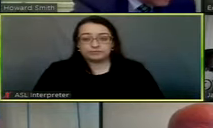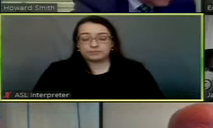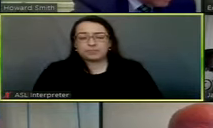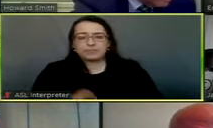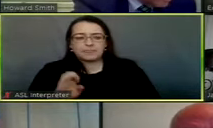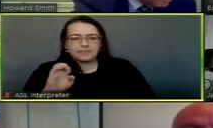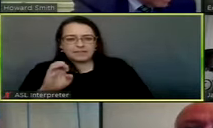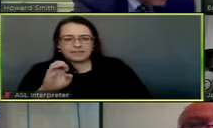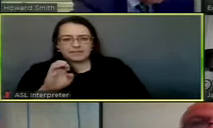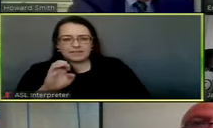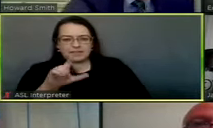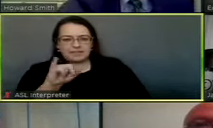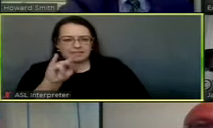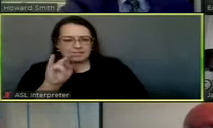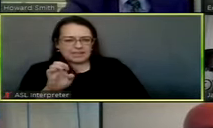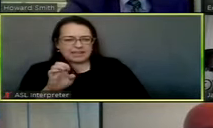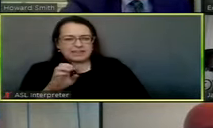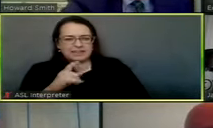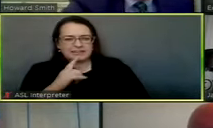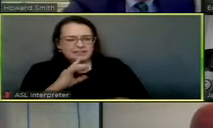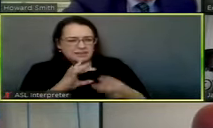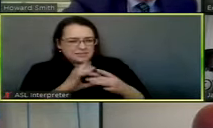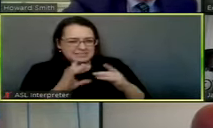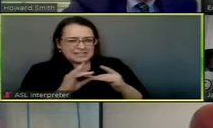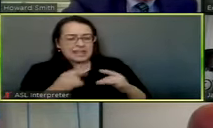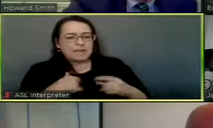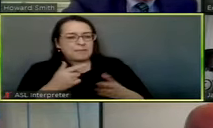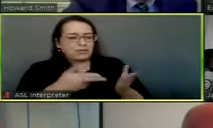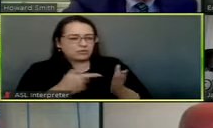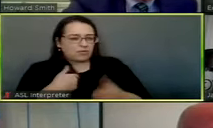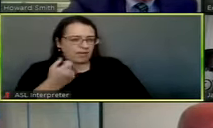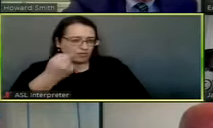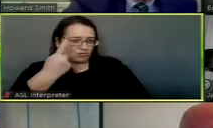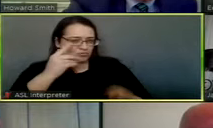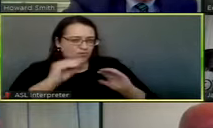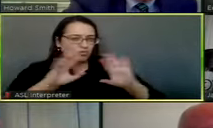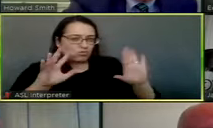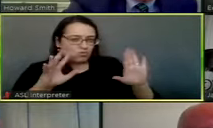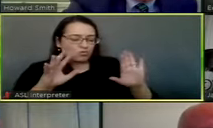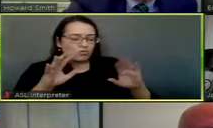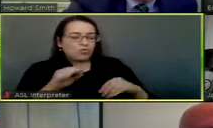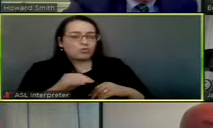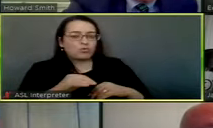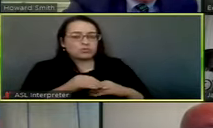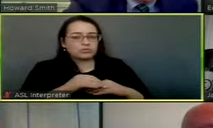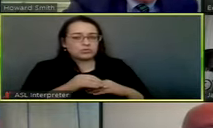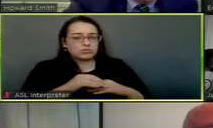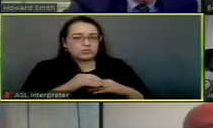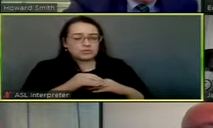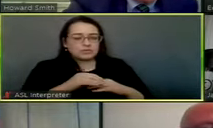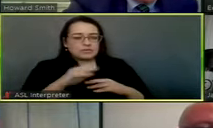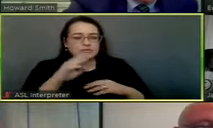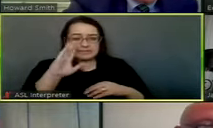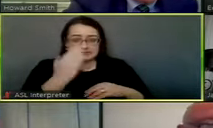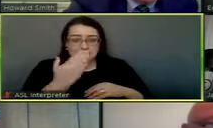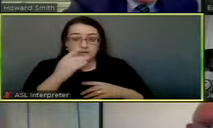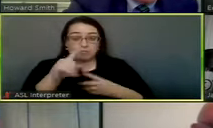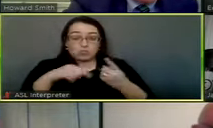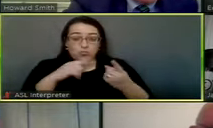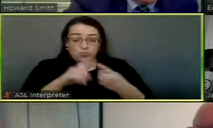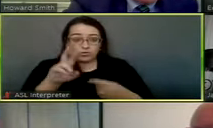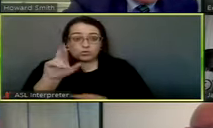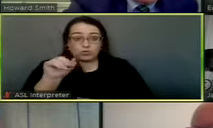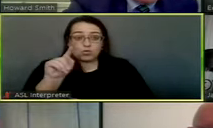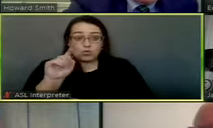So, just to clarify that, let me restate it and see if I understand it correctly. So, it sounds like when a